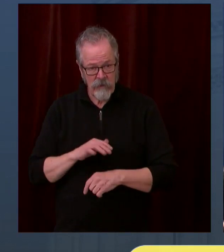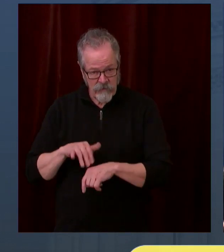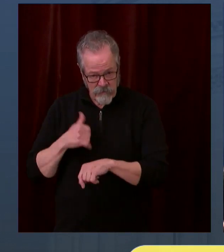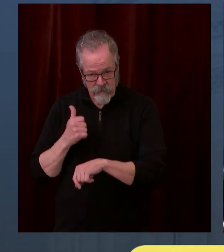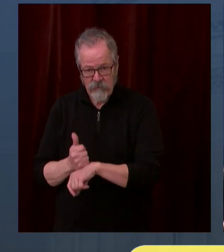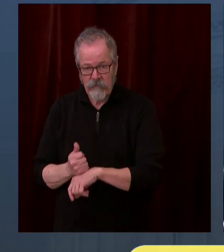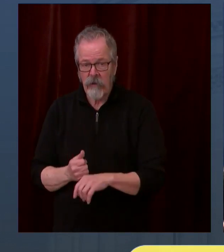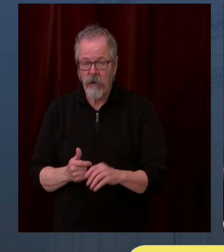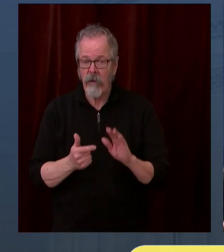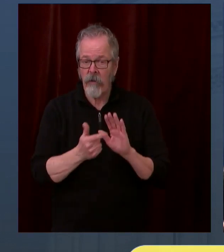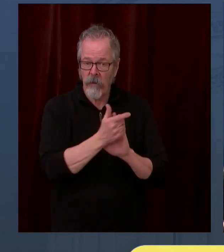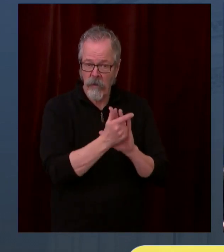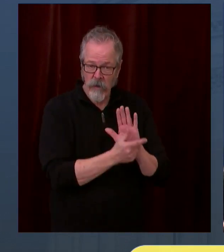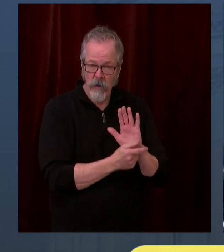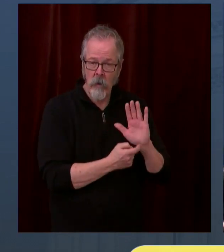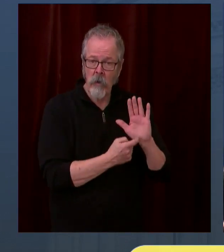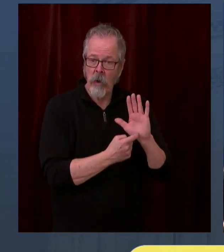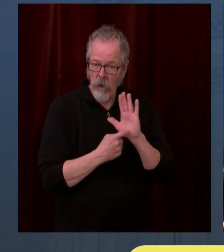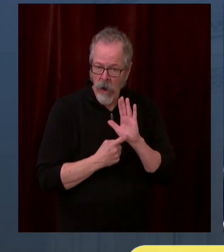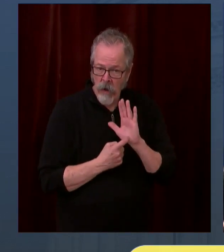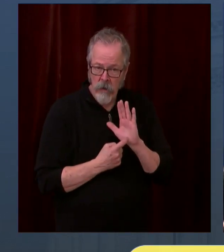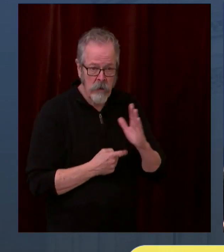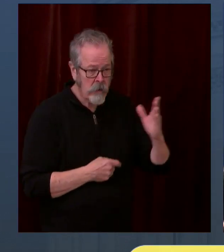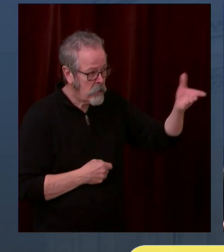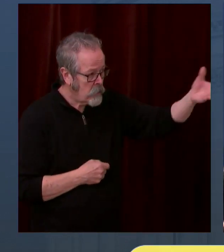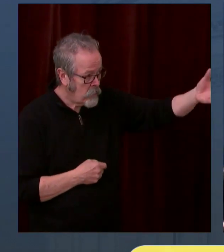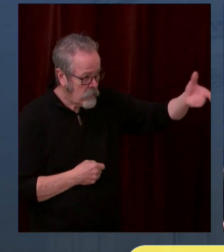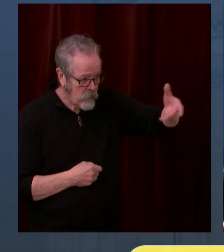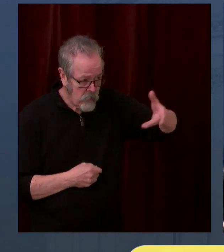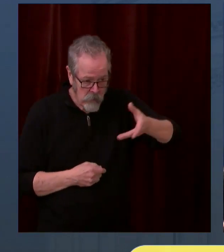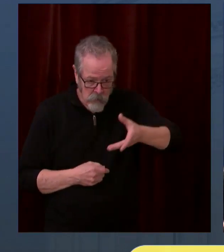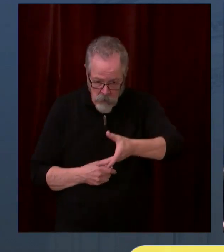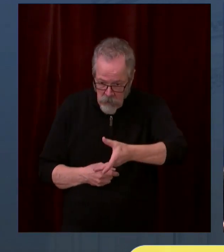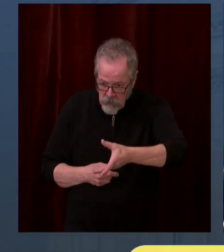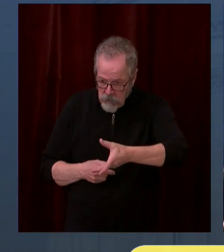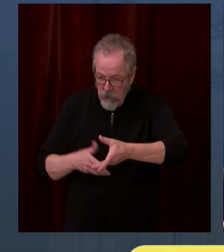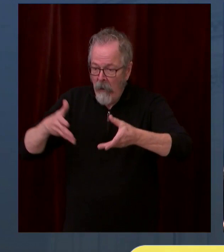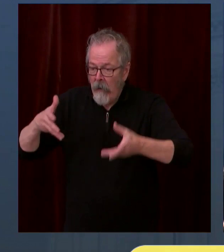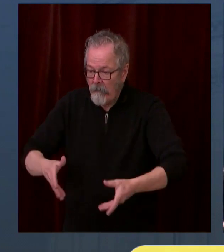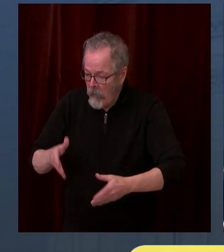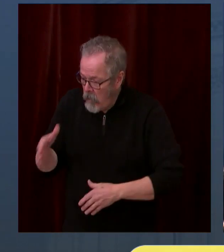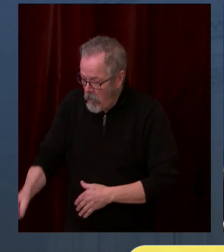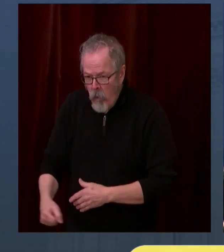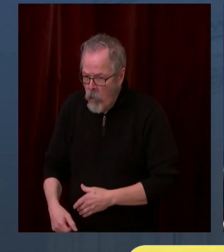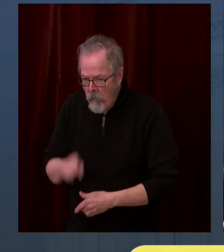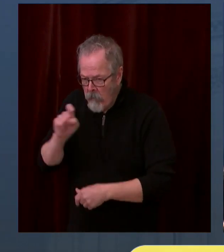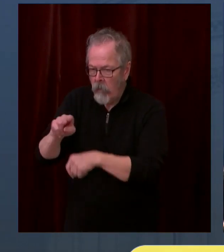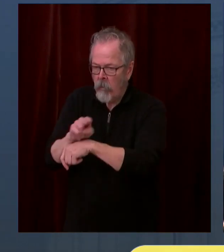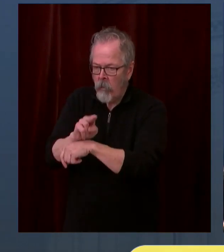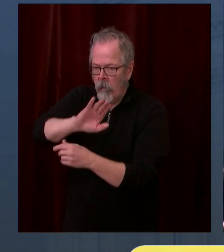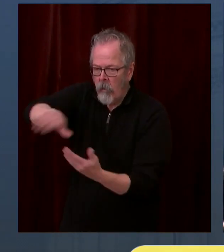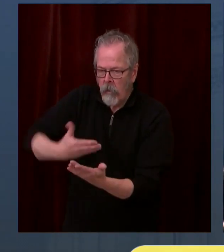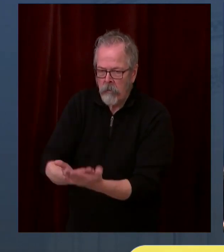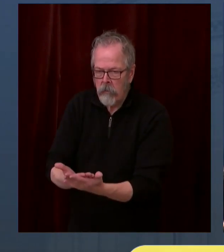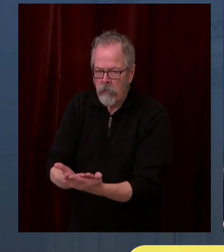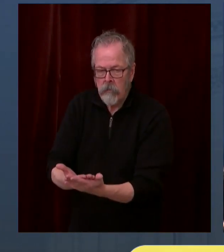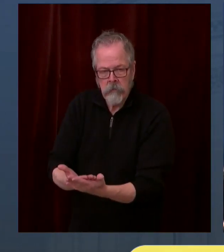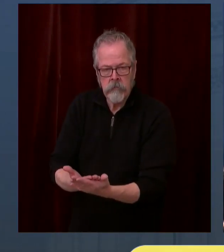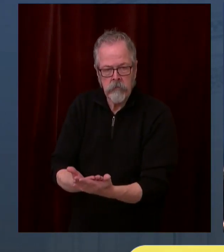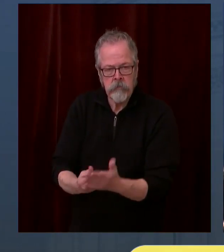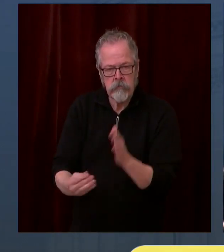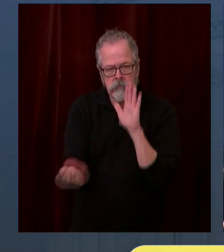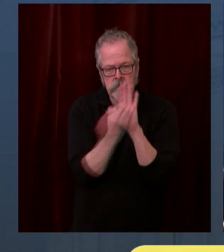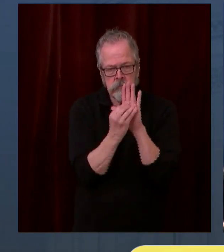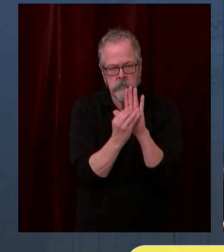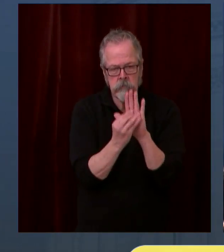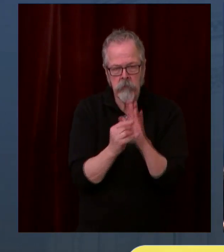Washingtonians within a week. And they need they'll need to hew to that I believe they can. Because they do have resources.